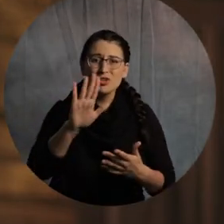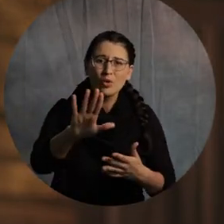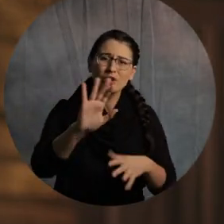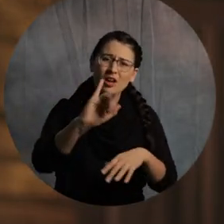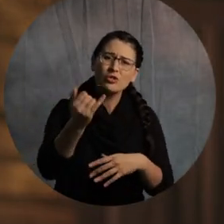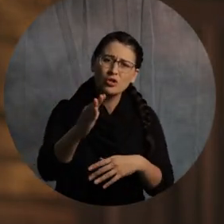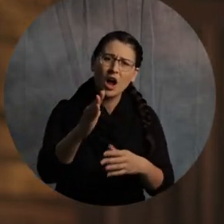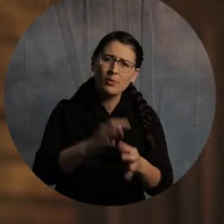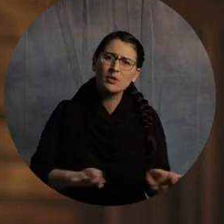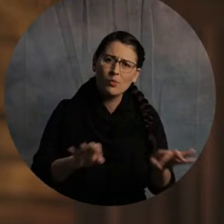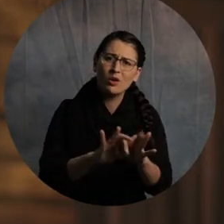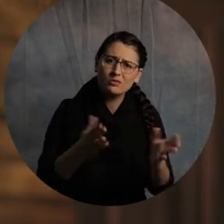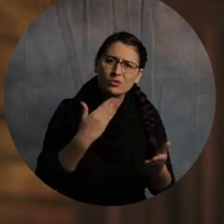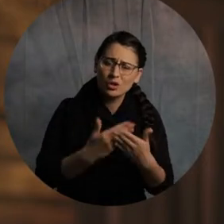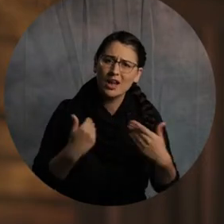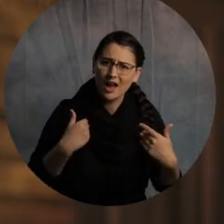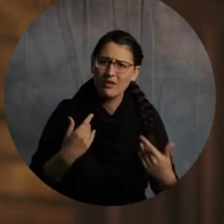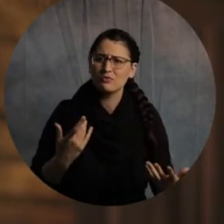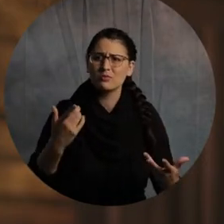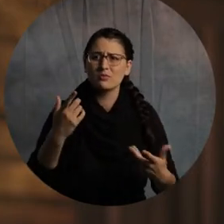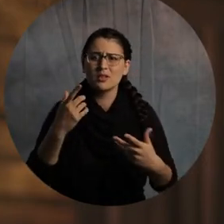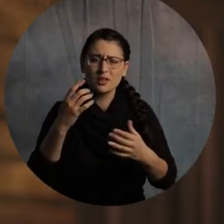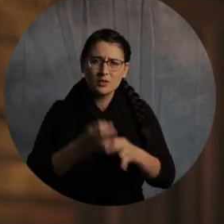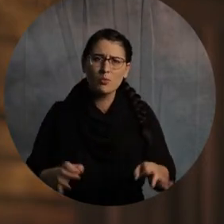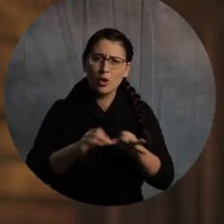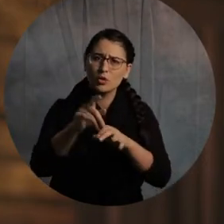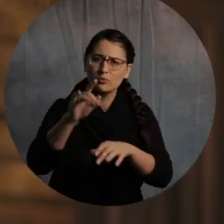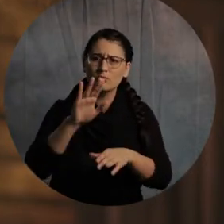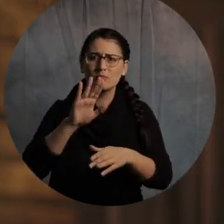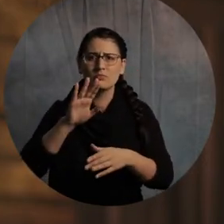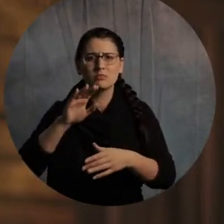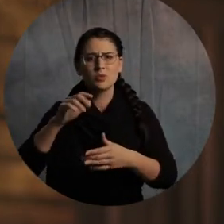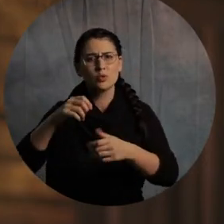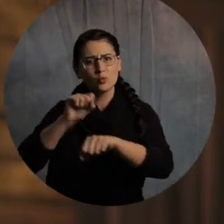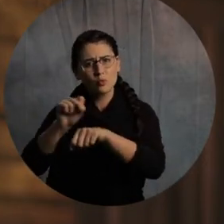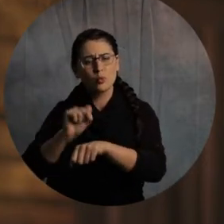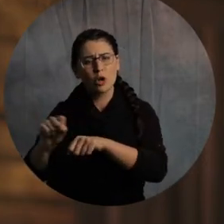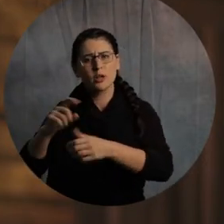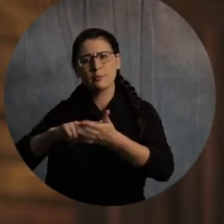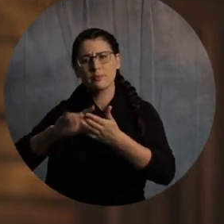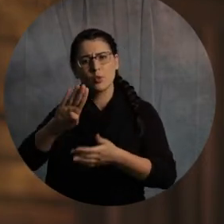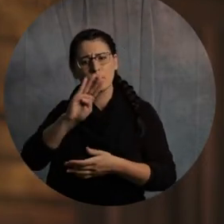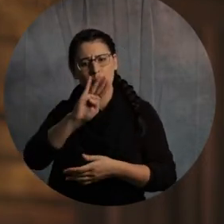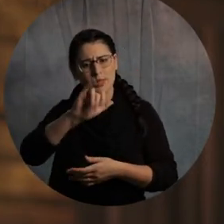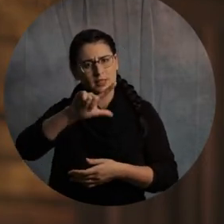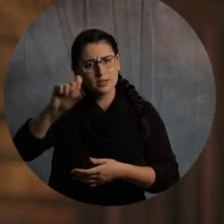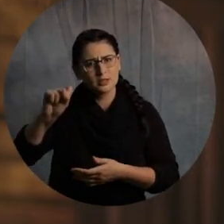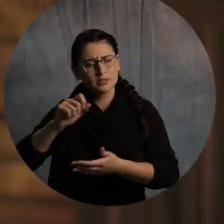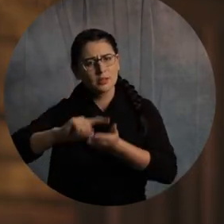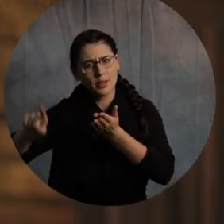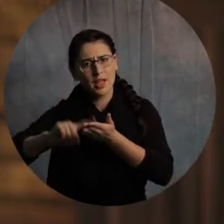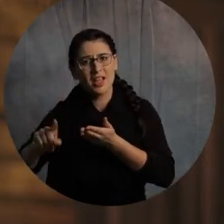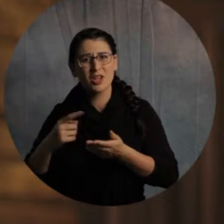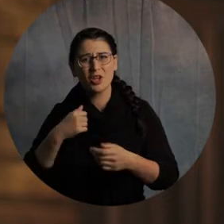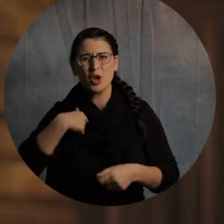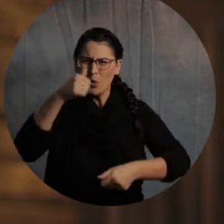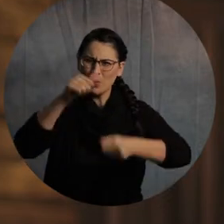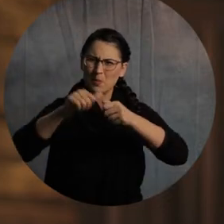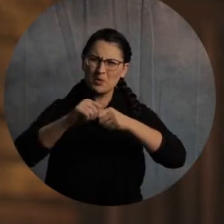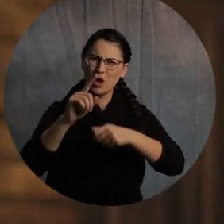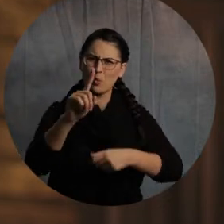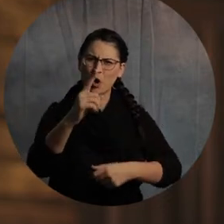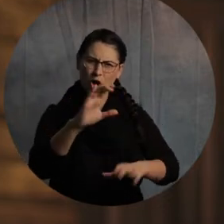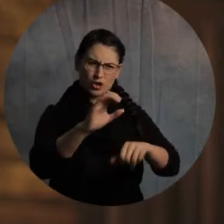have a job, get one. All right? You got to pay your bills. Paul actually wrote to one church in Thessalonica and said,